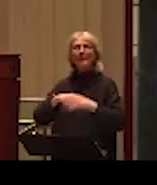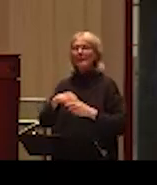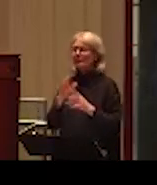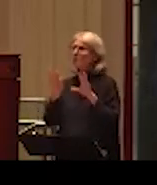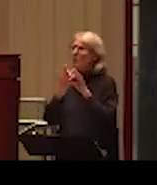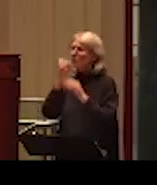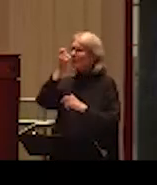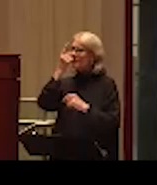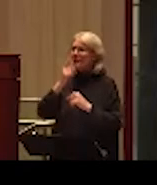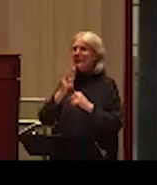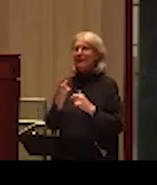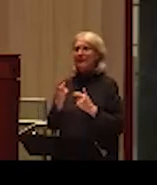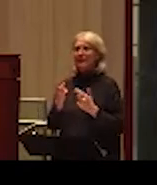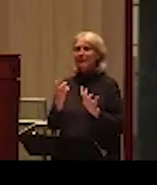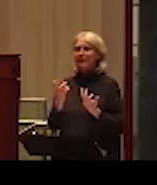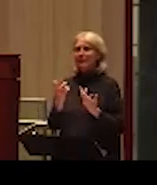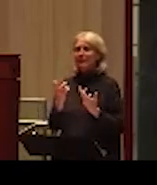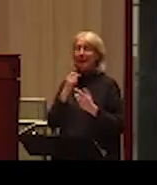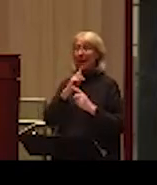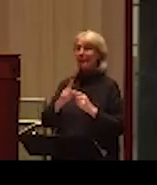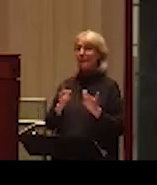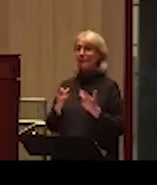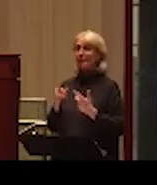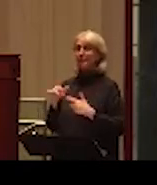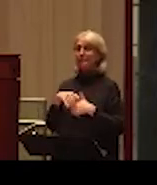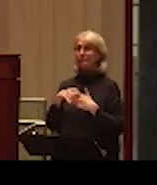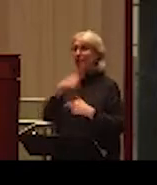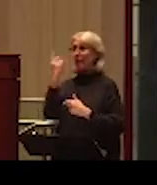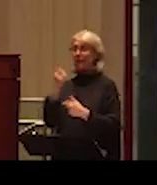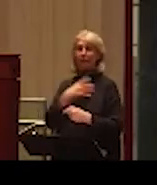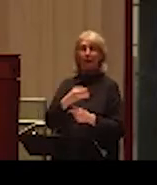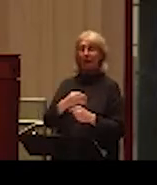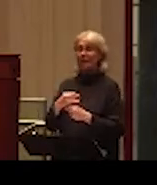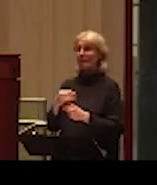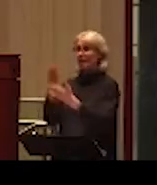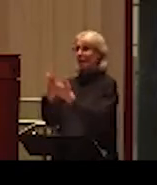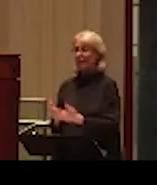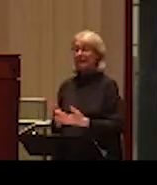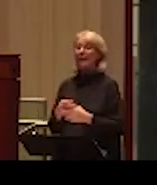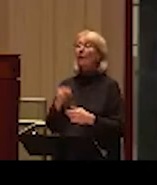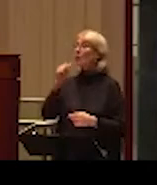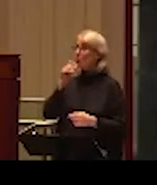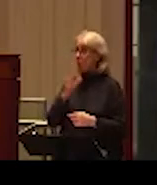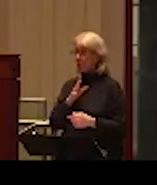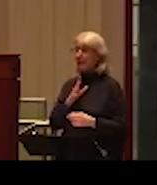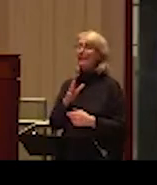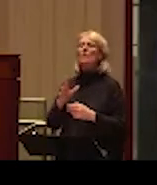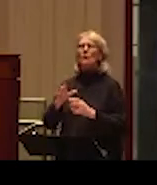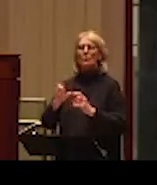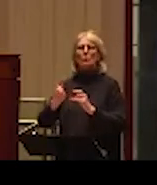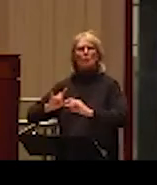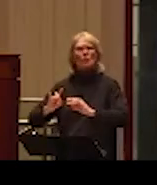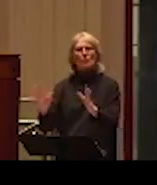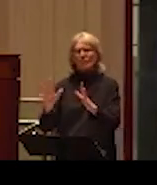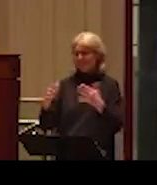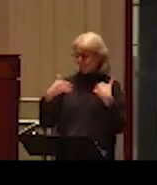that we cannot get very simple answers to the questions. But women are more likely to experience the most severe forms of intimate partner violence,